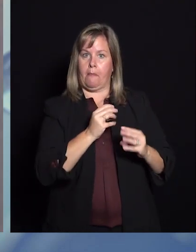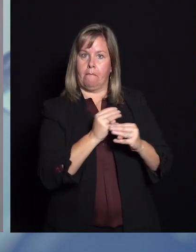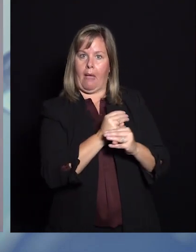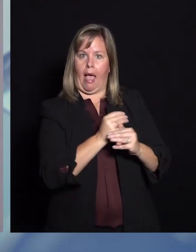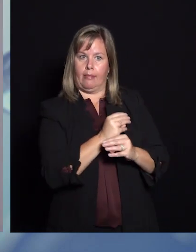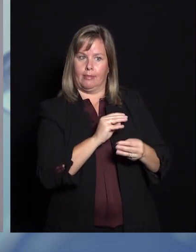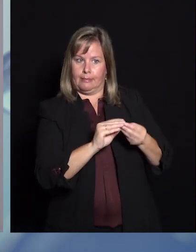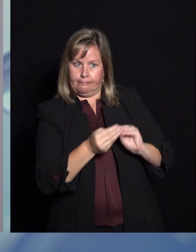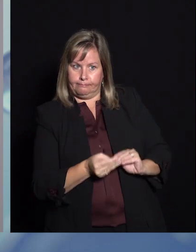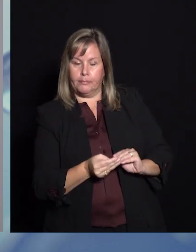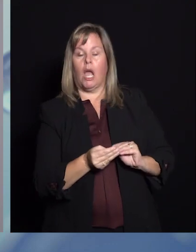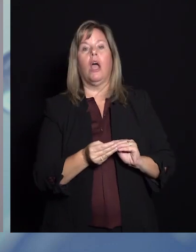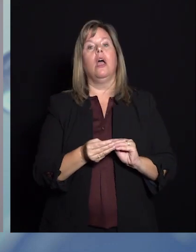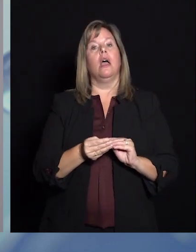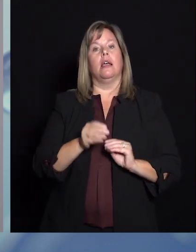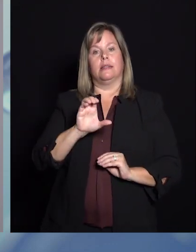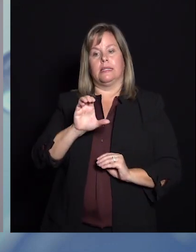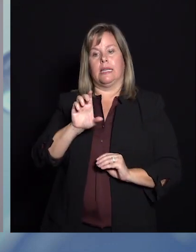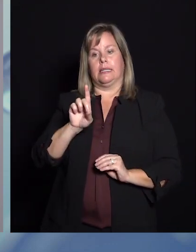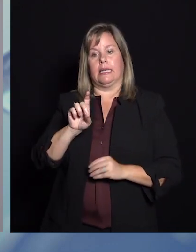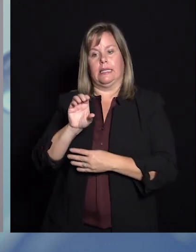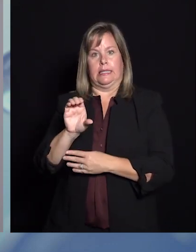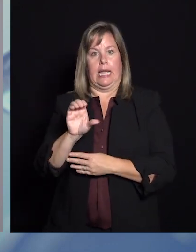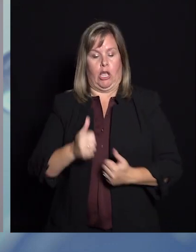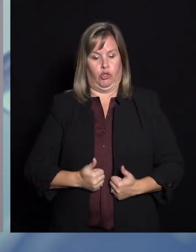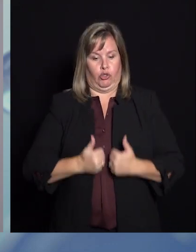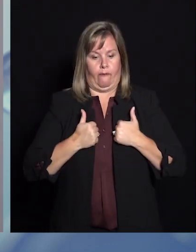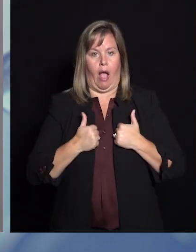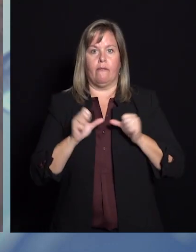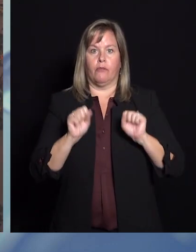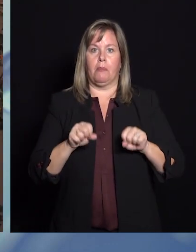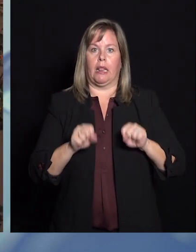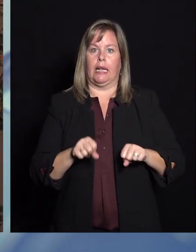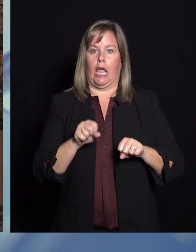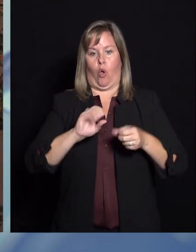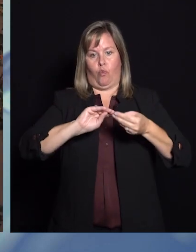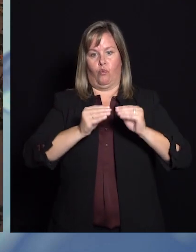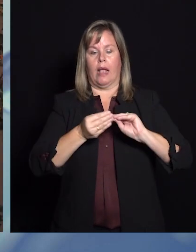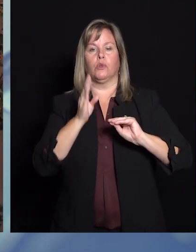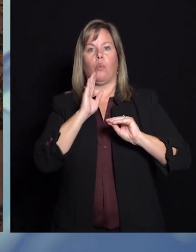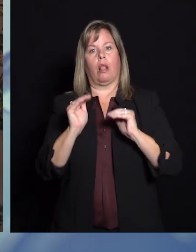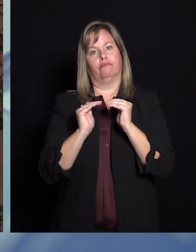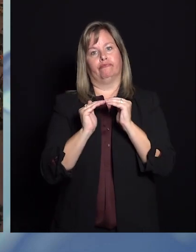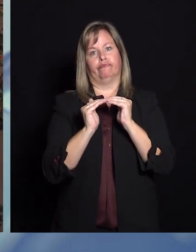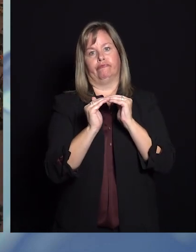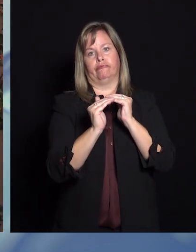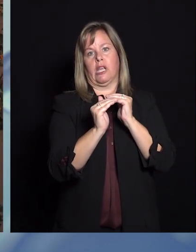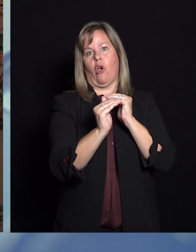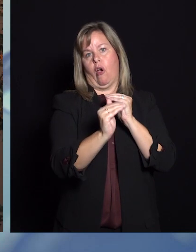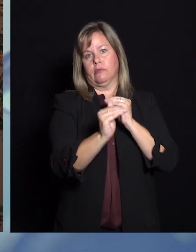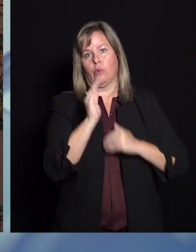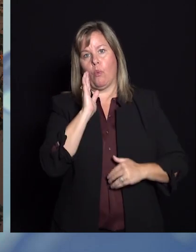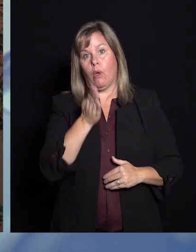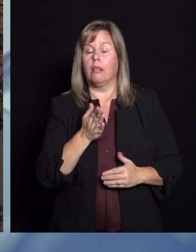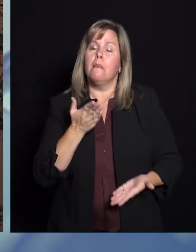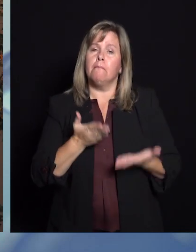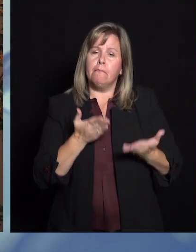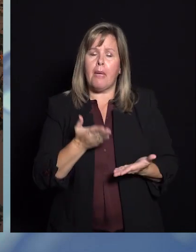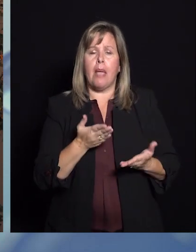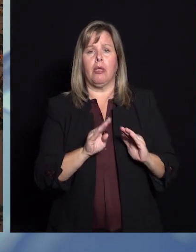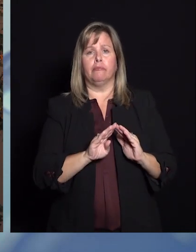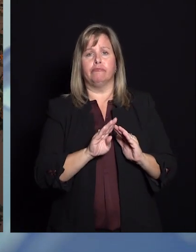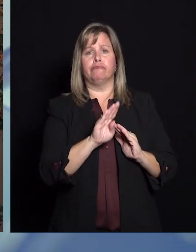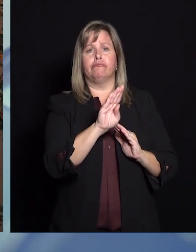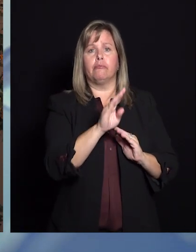that the CDC survivability rates are going to stay constant. Now, they may or may not. On one hand, they may get